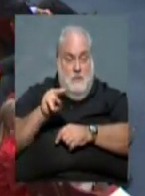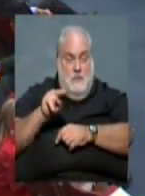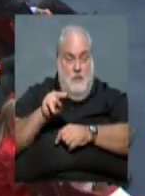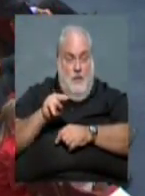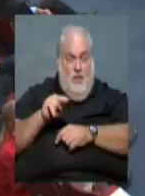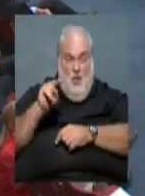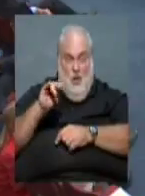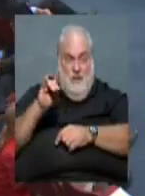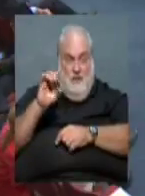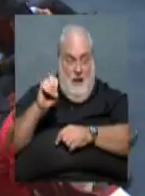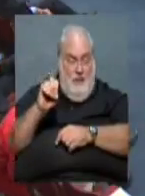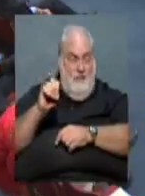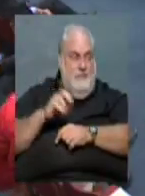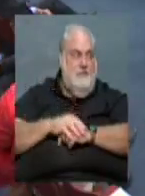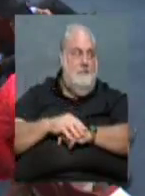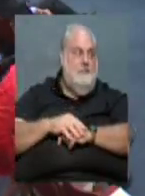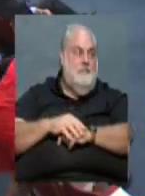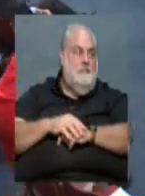north side of Highway 10.